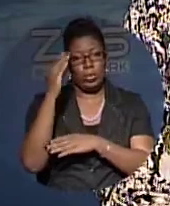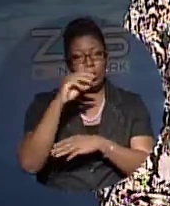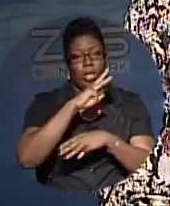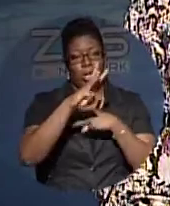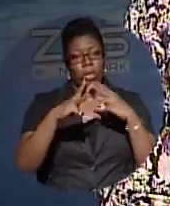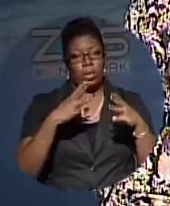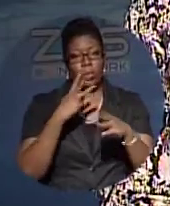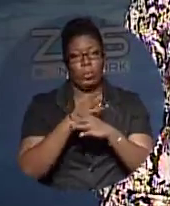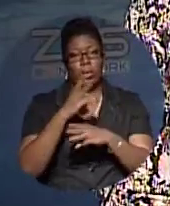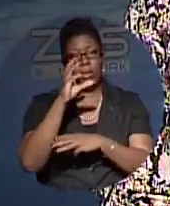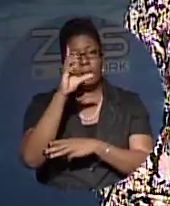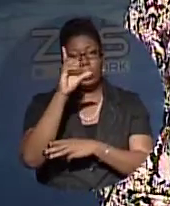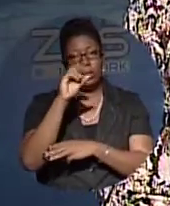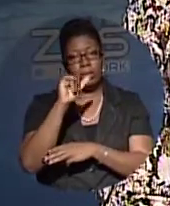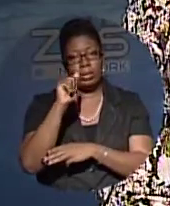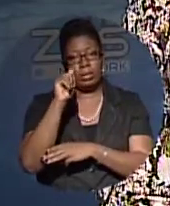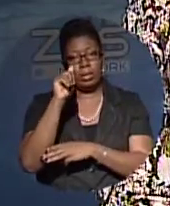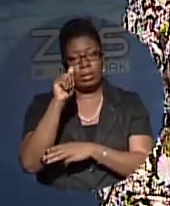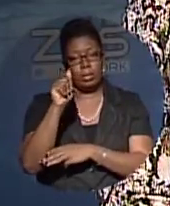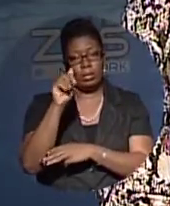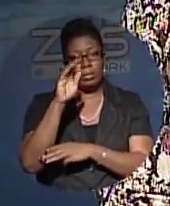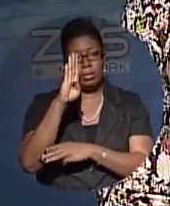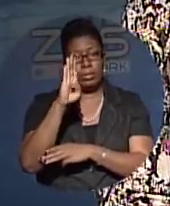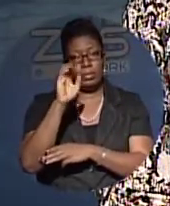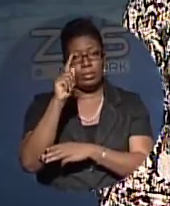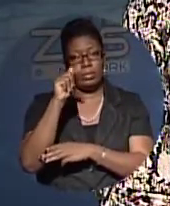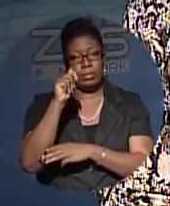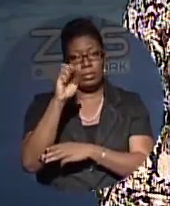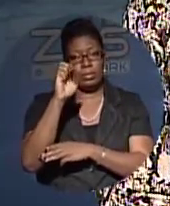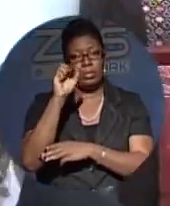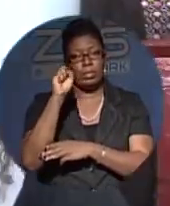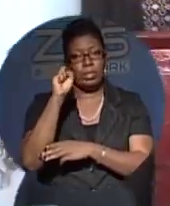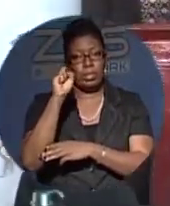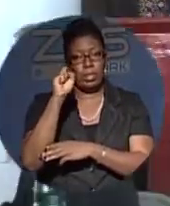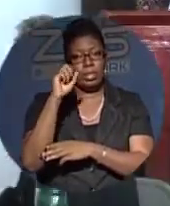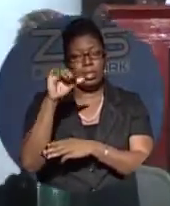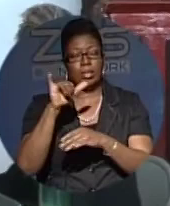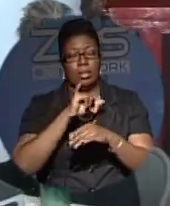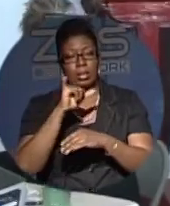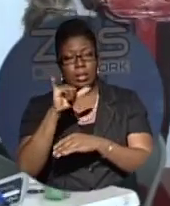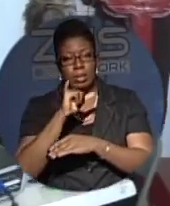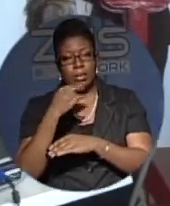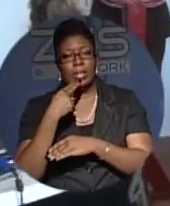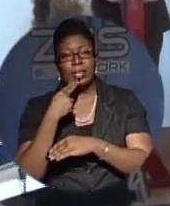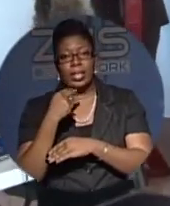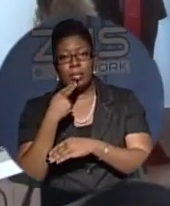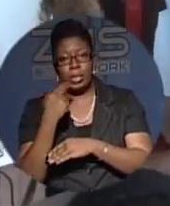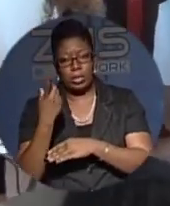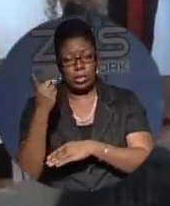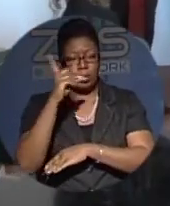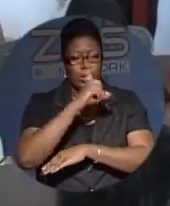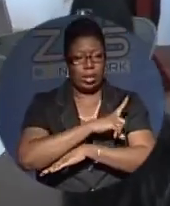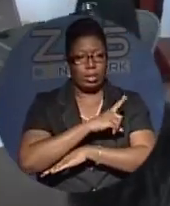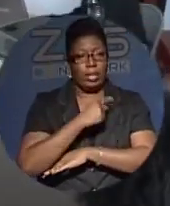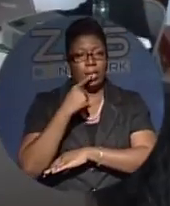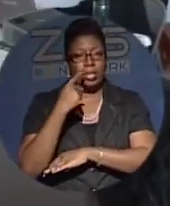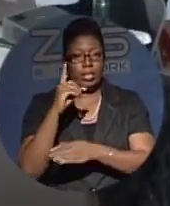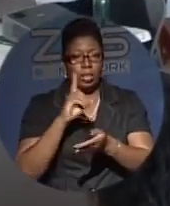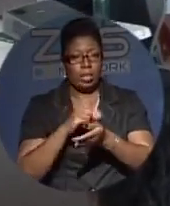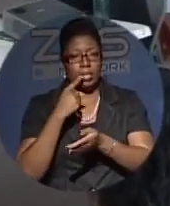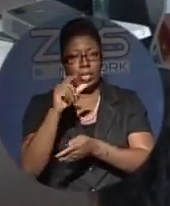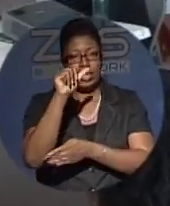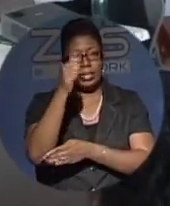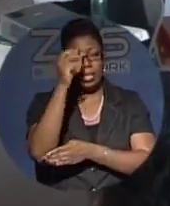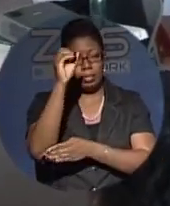In the Bahamas, health officials continue to heighten awareness about this chronic disease. Diabetes impacts 10% of the population, and over the